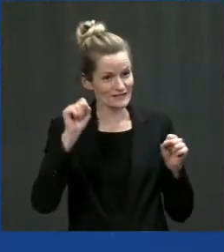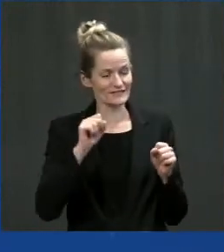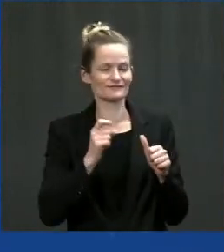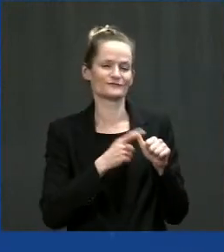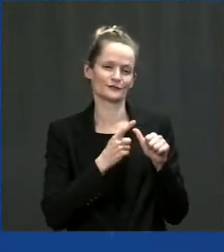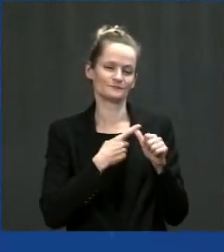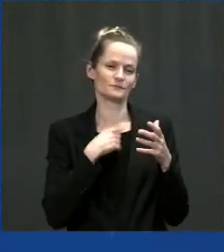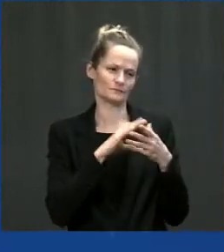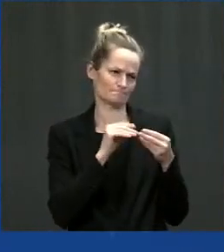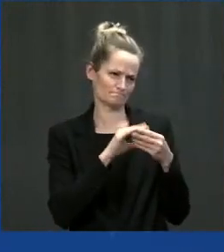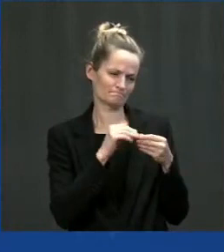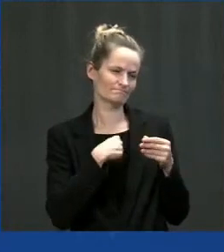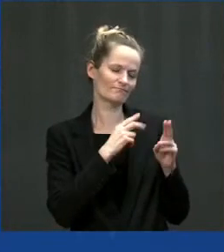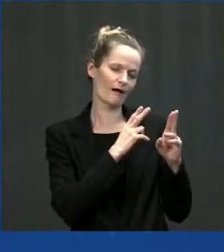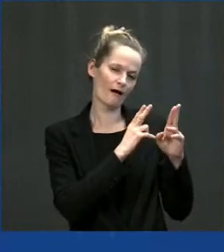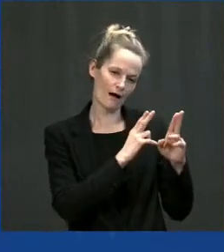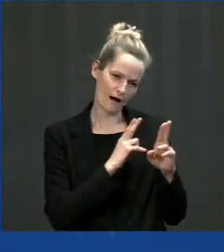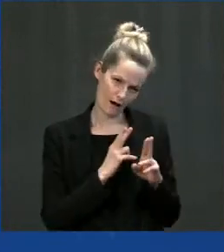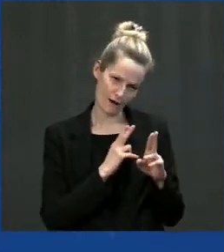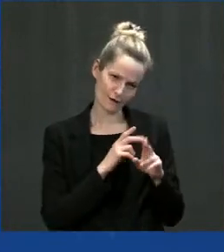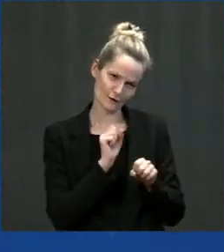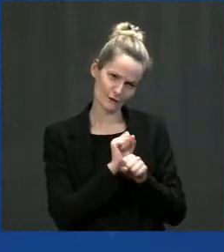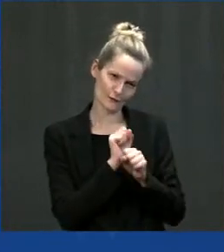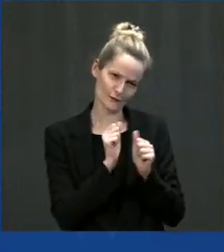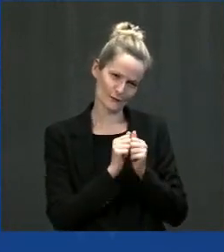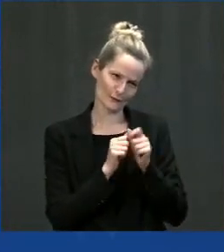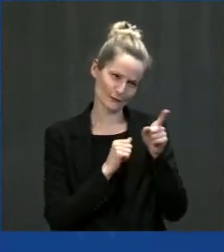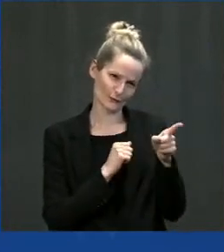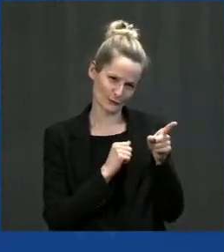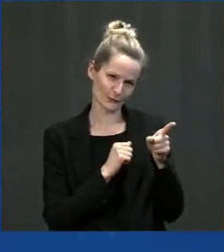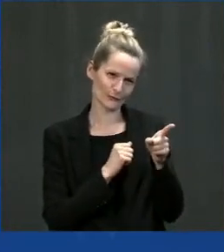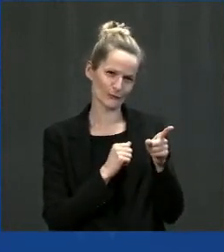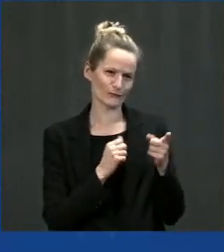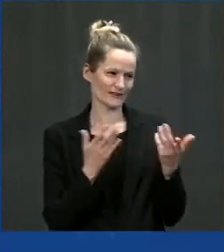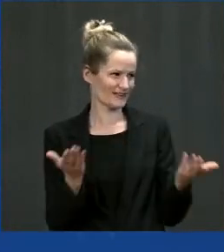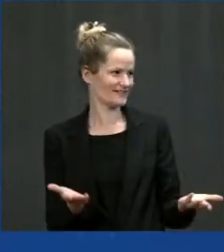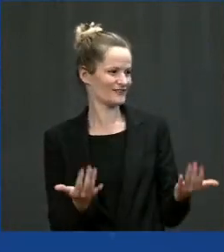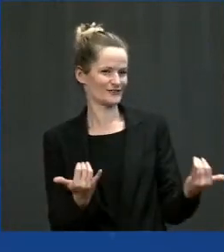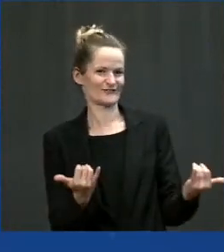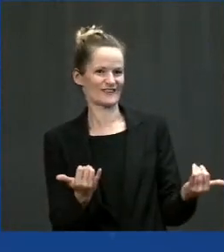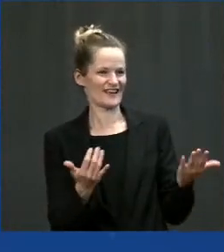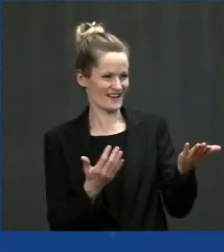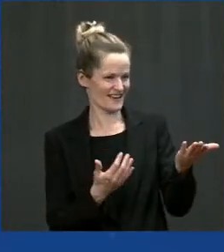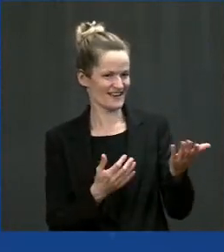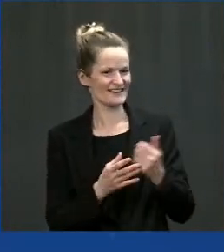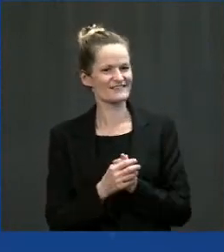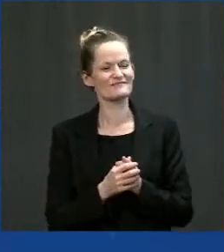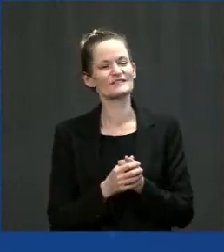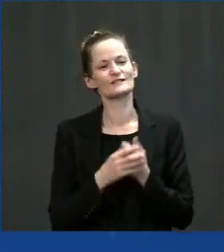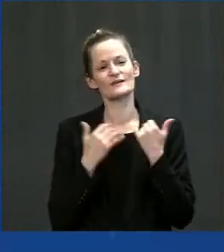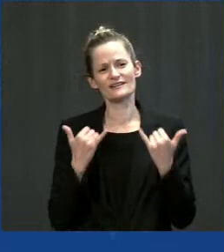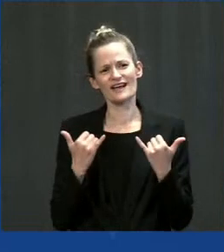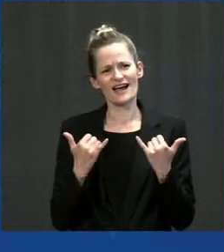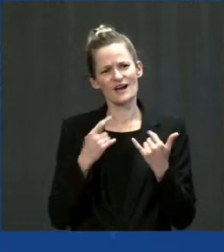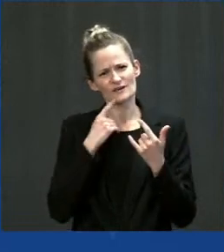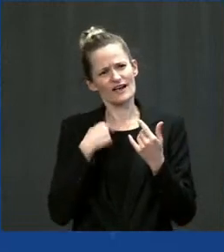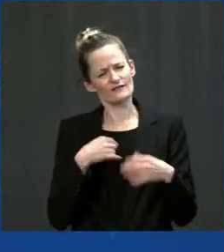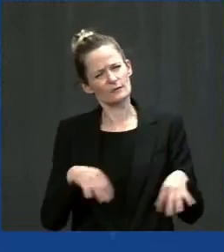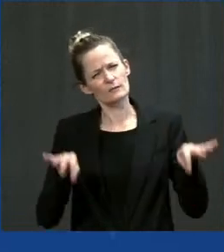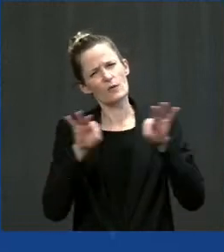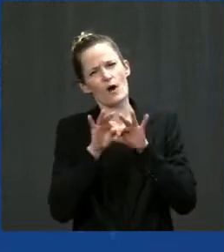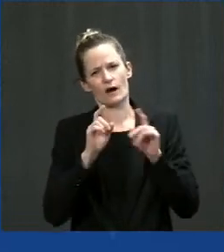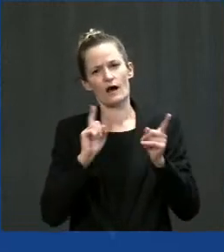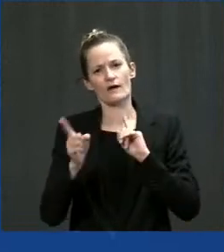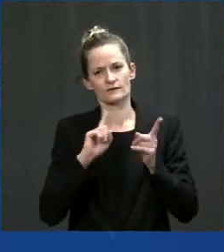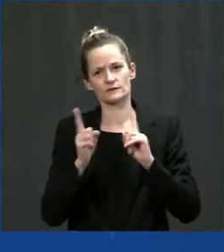citizens of Fulton County. But it's a true honor to be here with you today as we have this important conversation about the future and